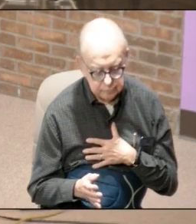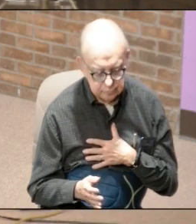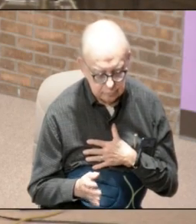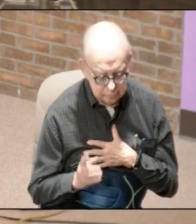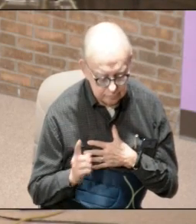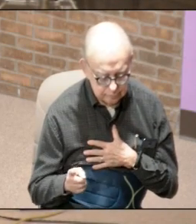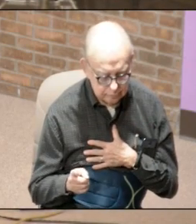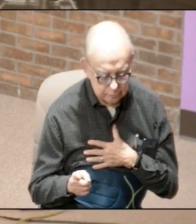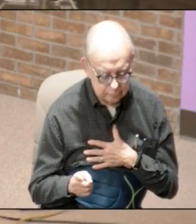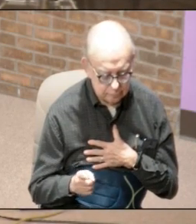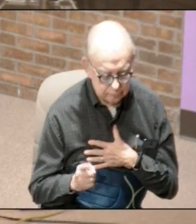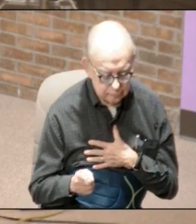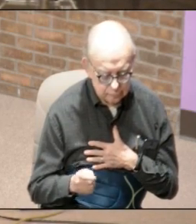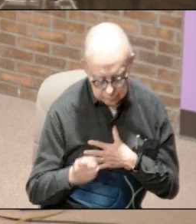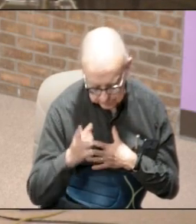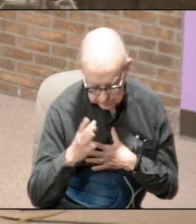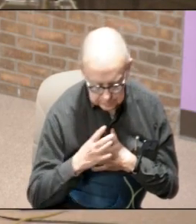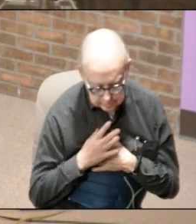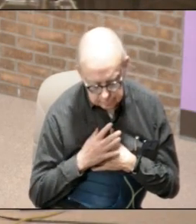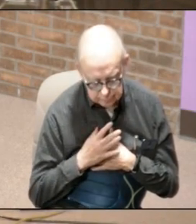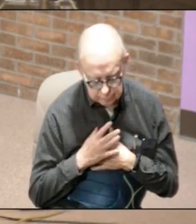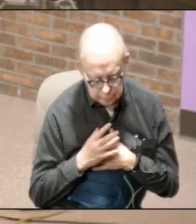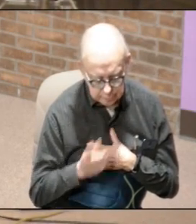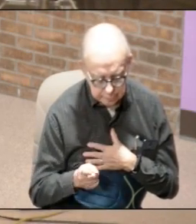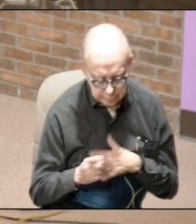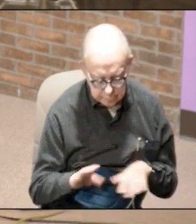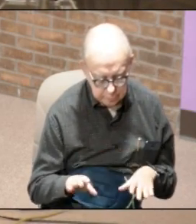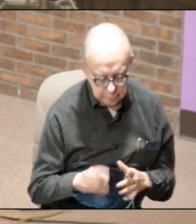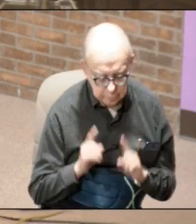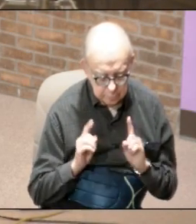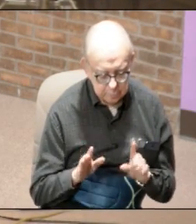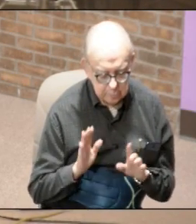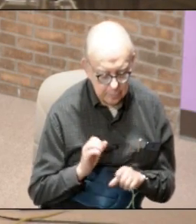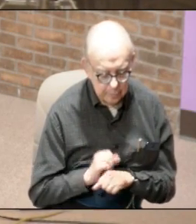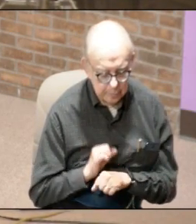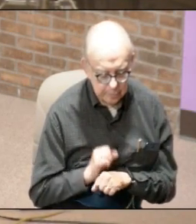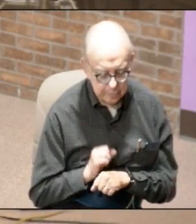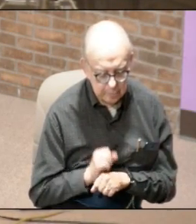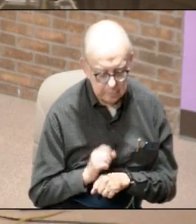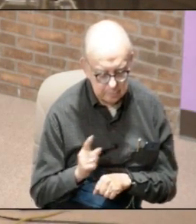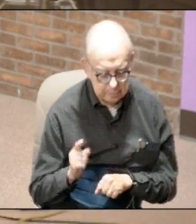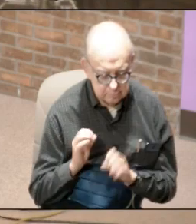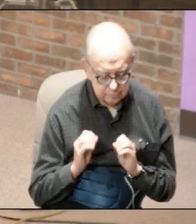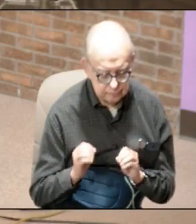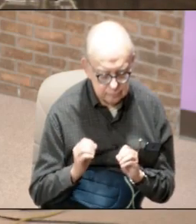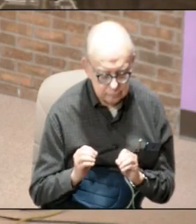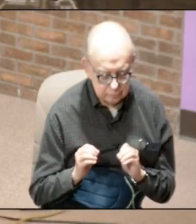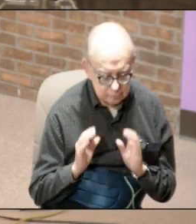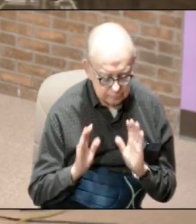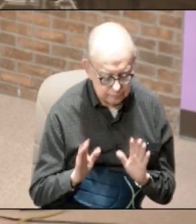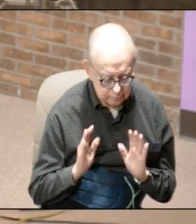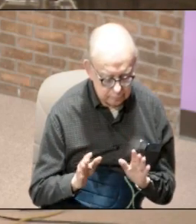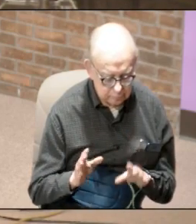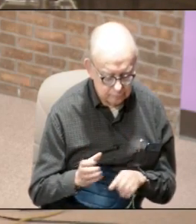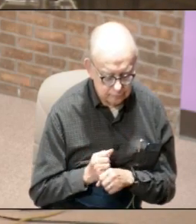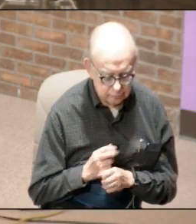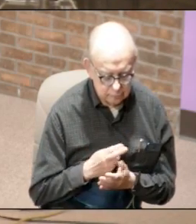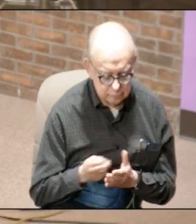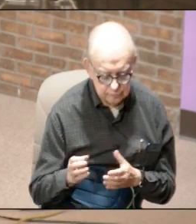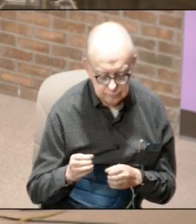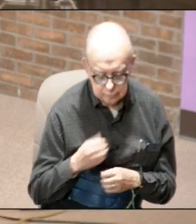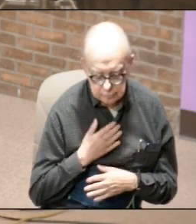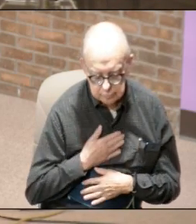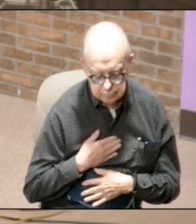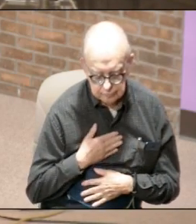lawful to call him a man for he was a doer of wonderful works a teacher of such men as received the truth with